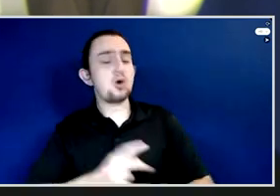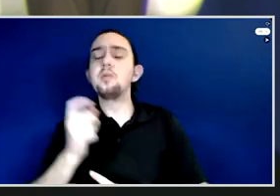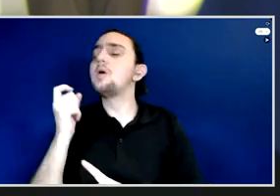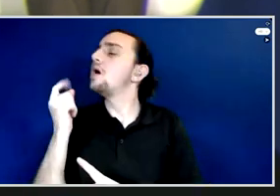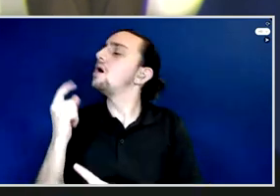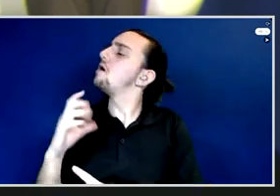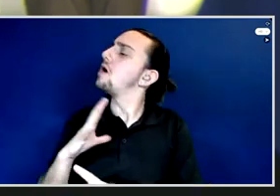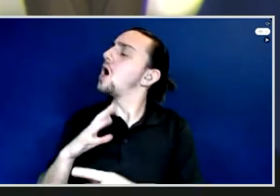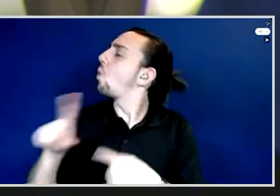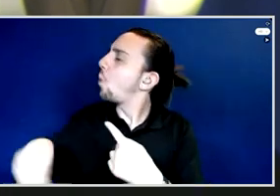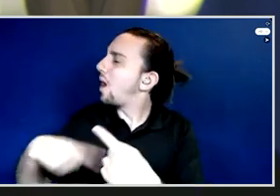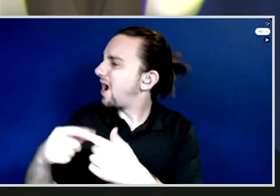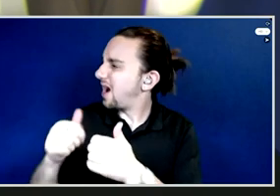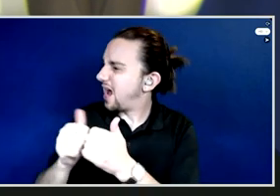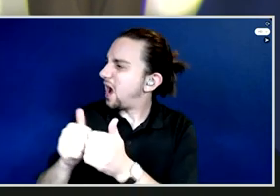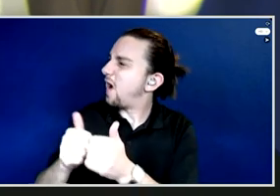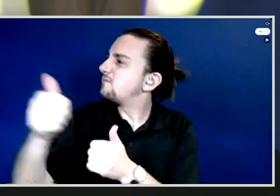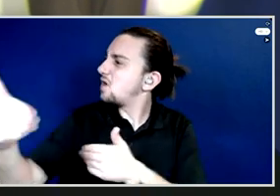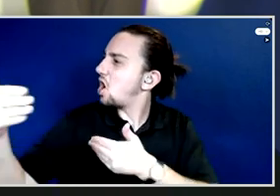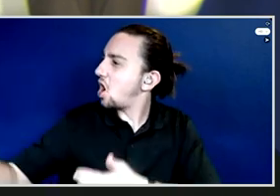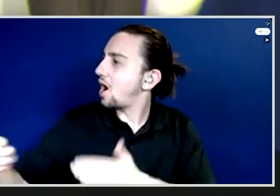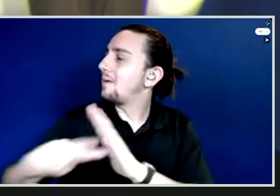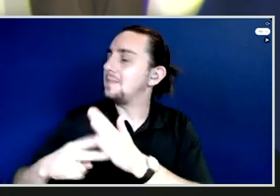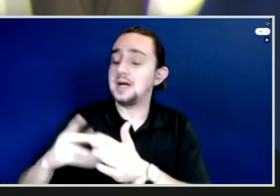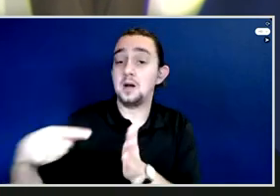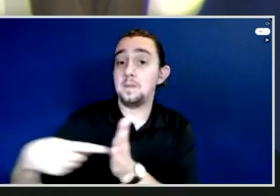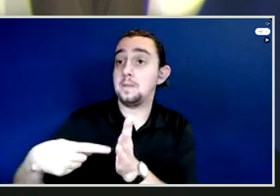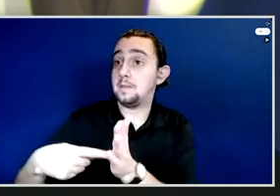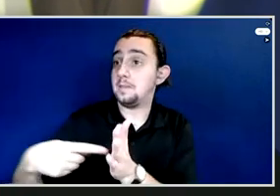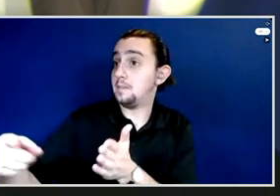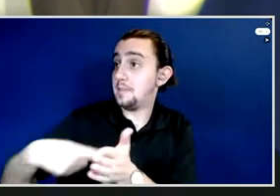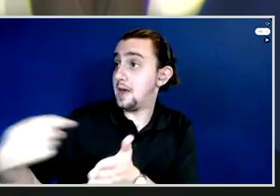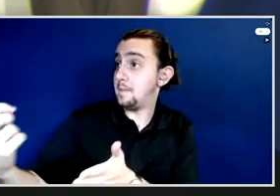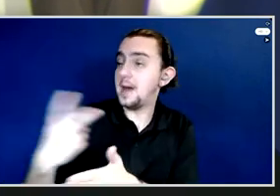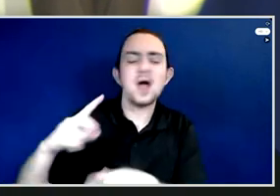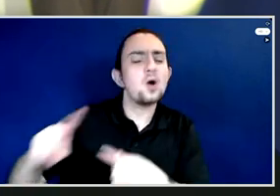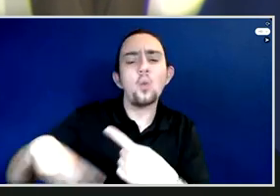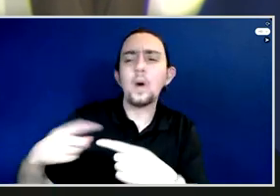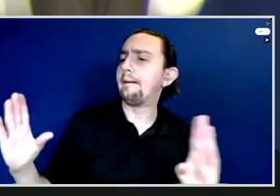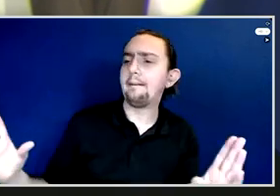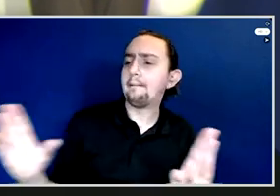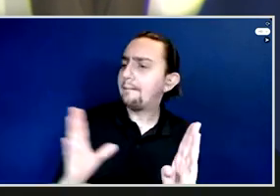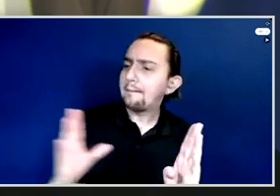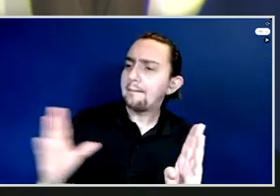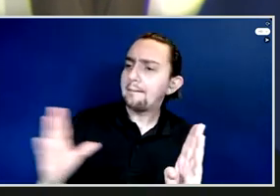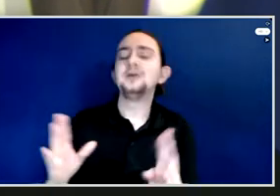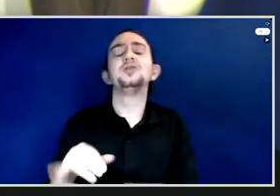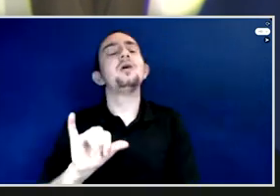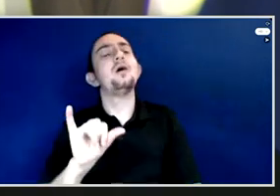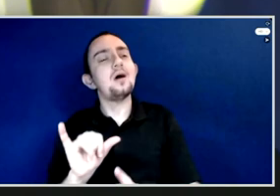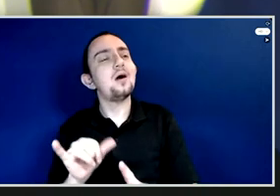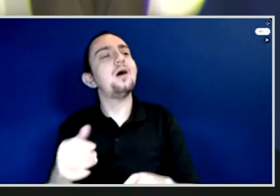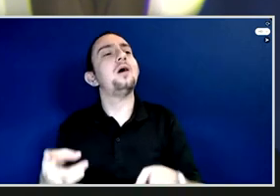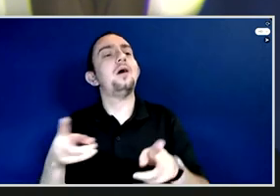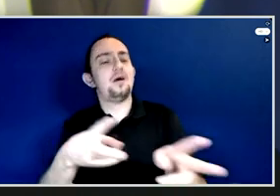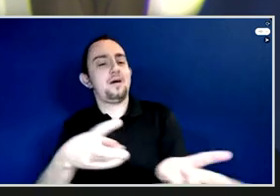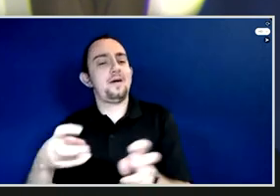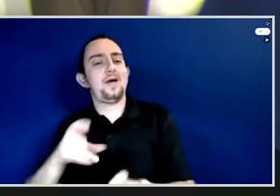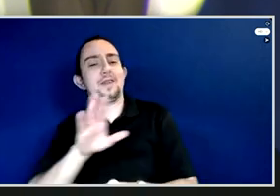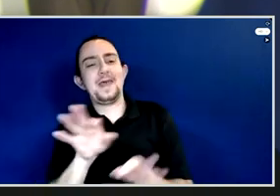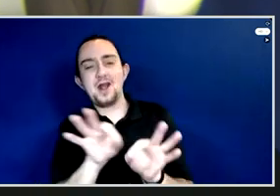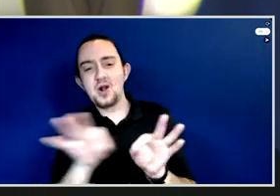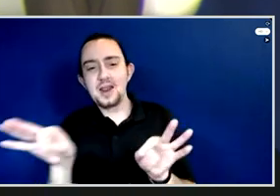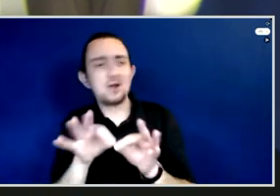and they will expect it that way. So we did that. We started using that language, the very simple language,